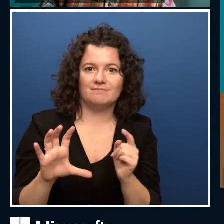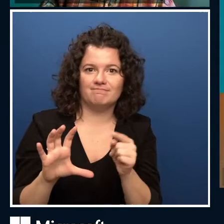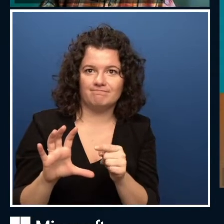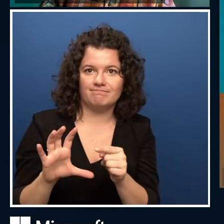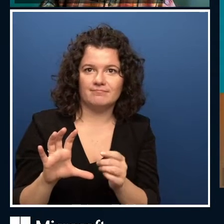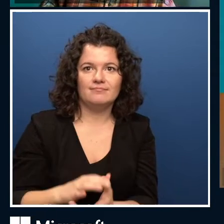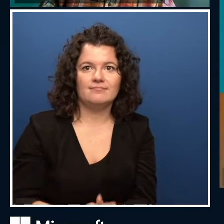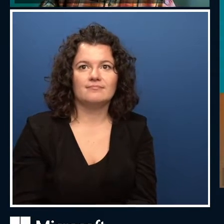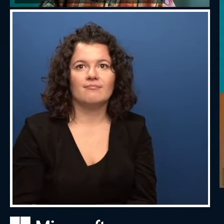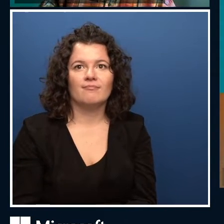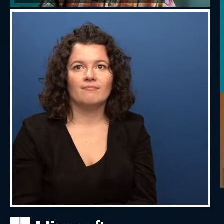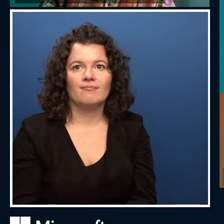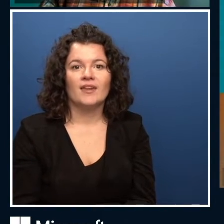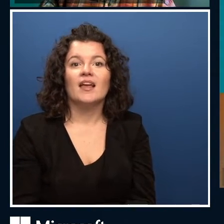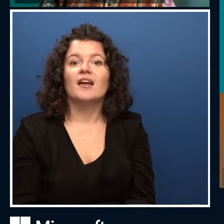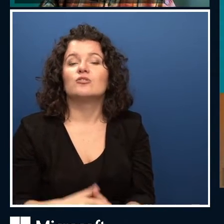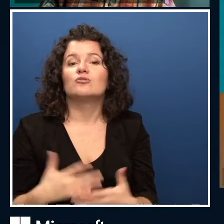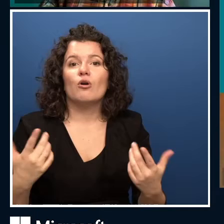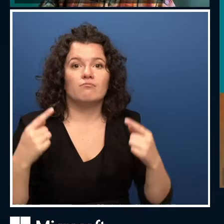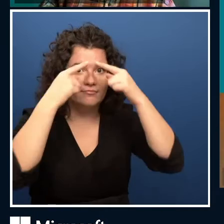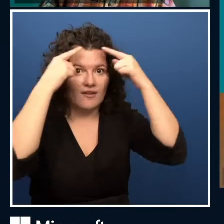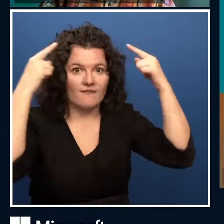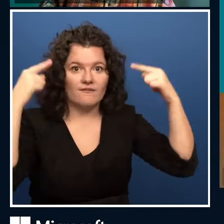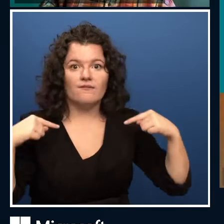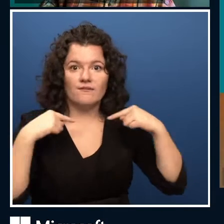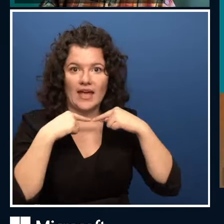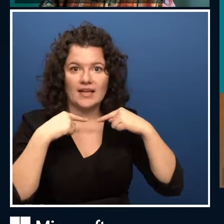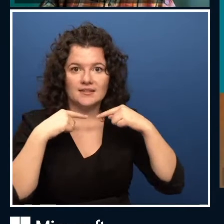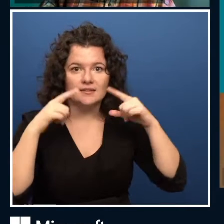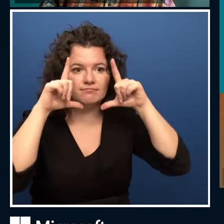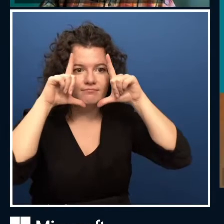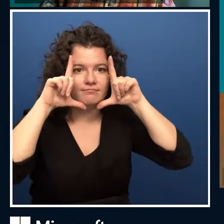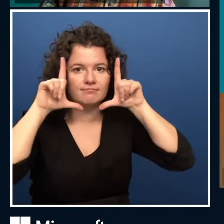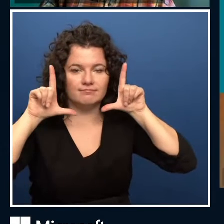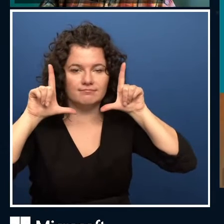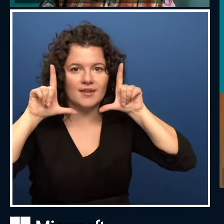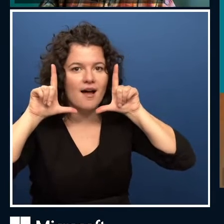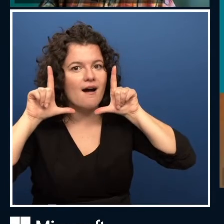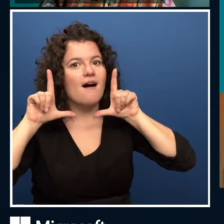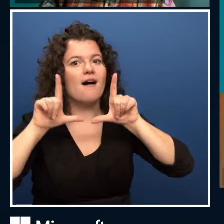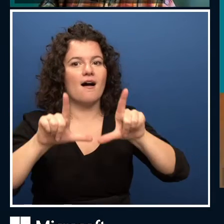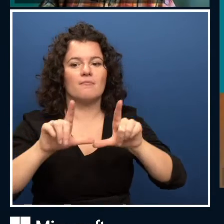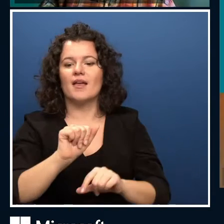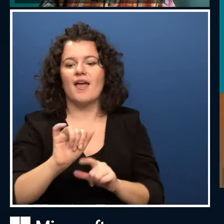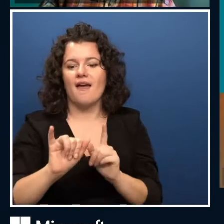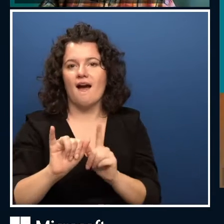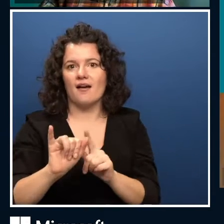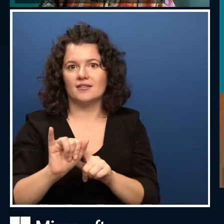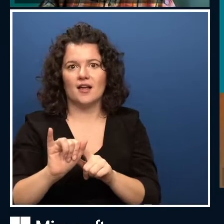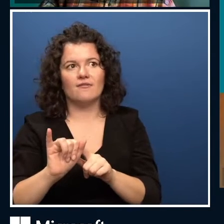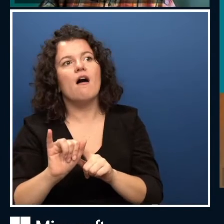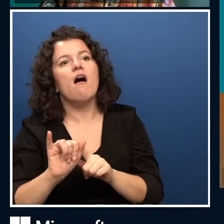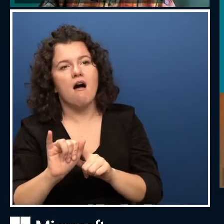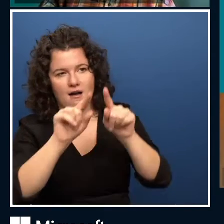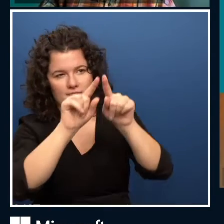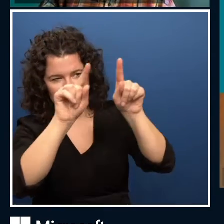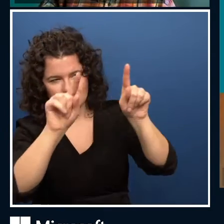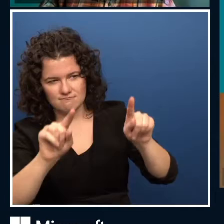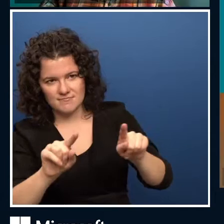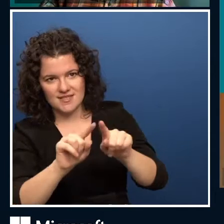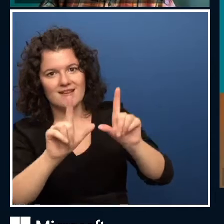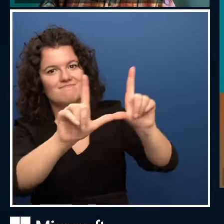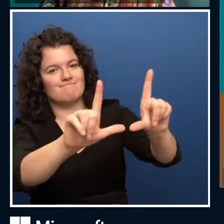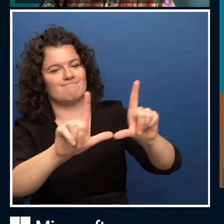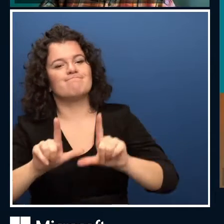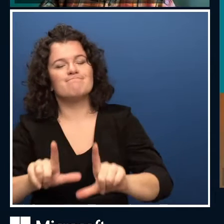face. So it's identified that there's a face in the image. It's got lots of different dots on it, as well as sort of an inner boundary. And so if we